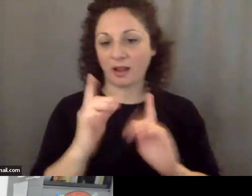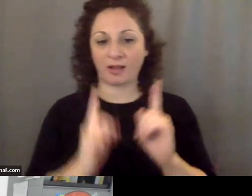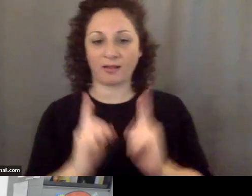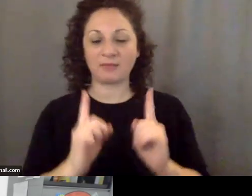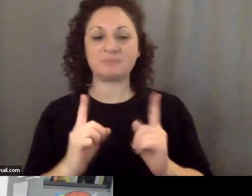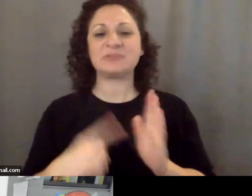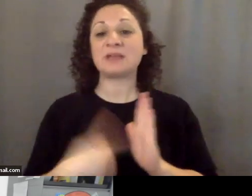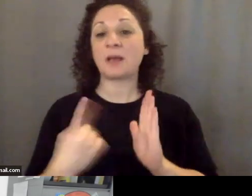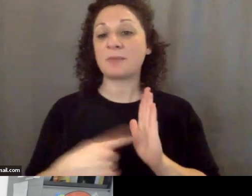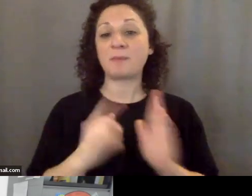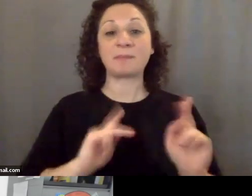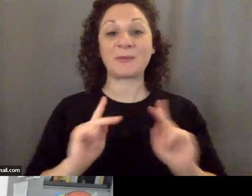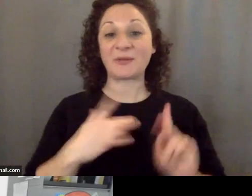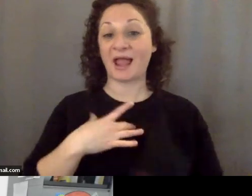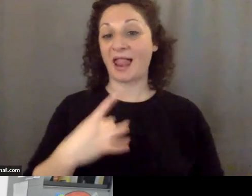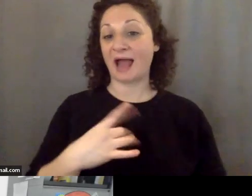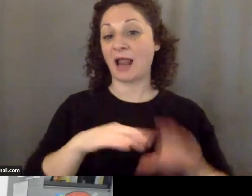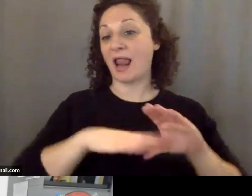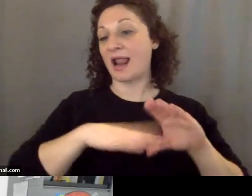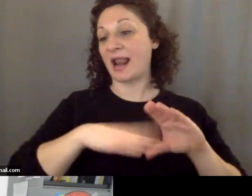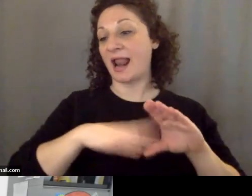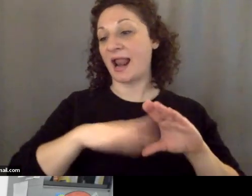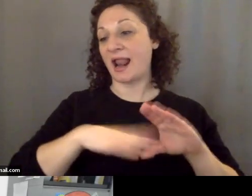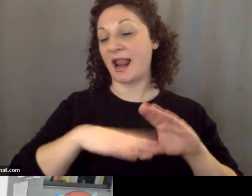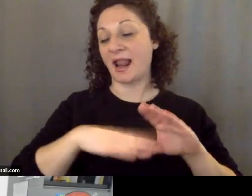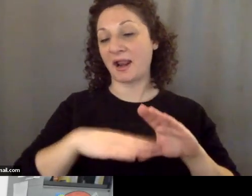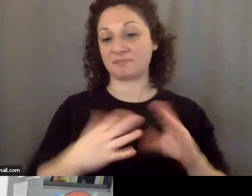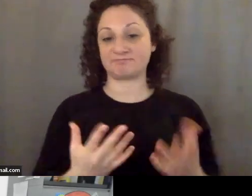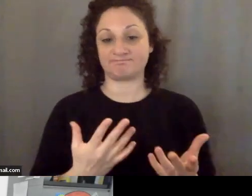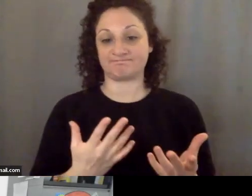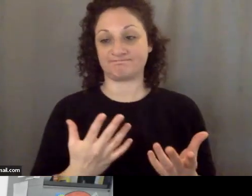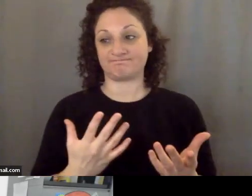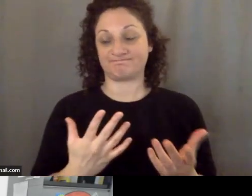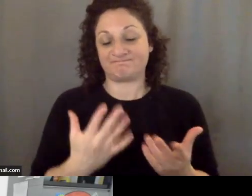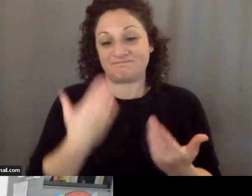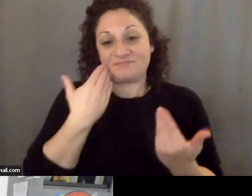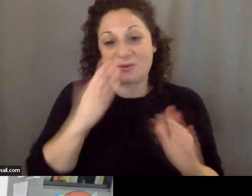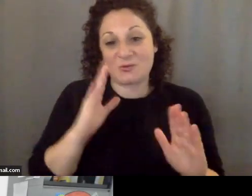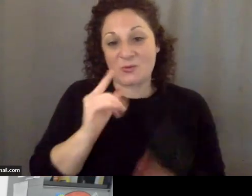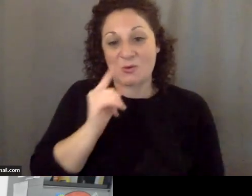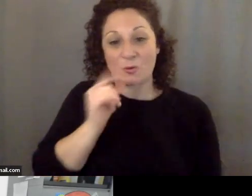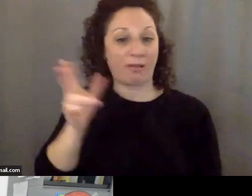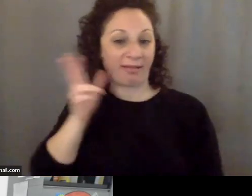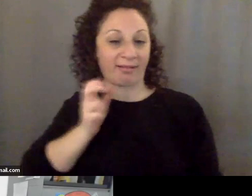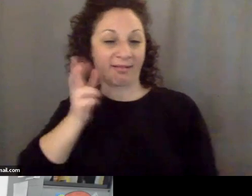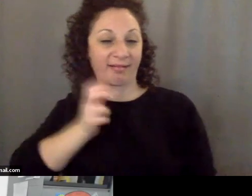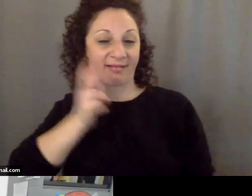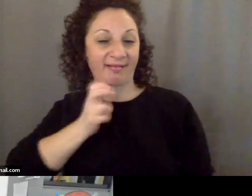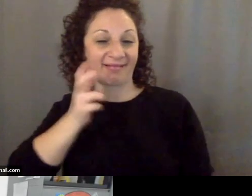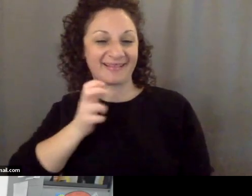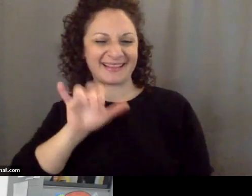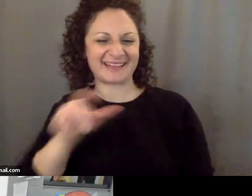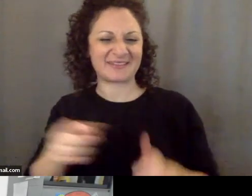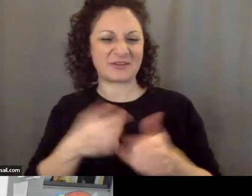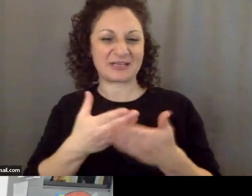who just like to talk and they often don't realize who's listening. This is one of the first things they tell